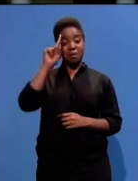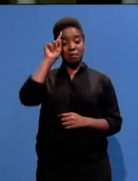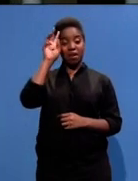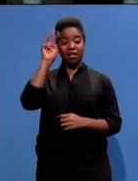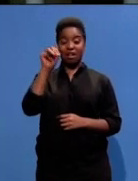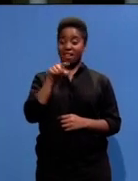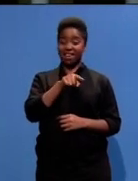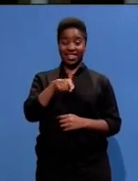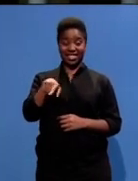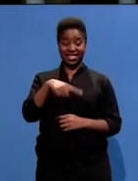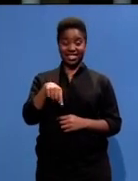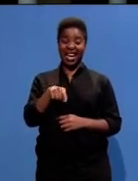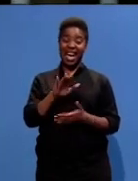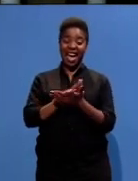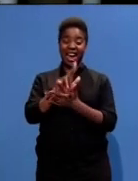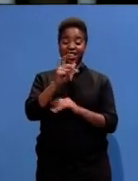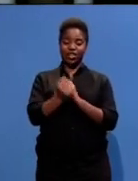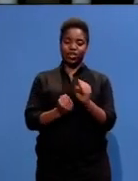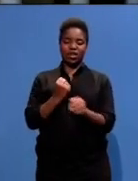This is where he spent 18 years.